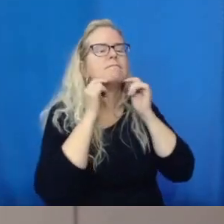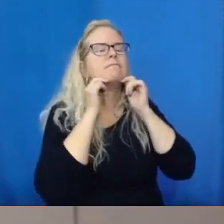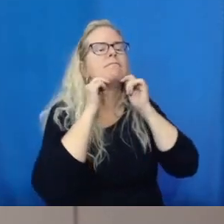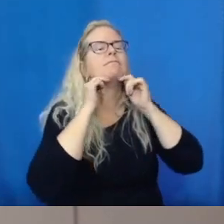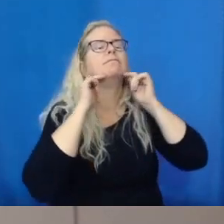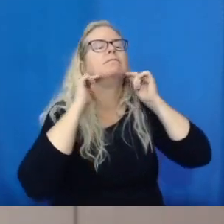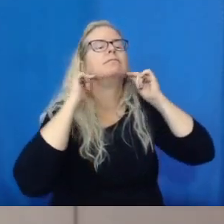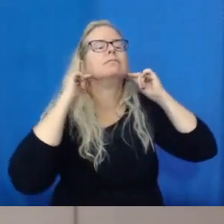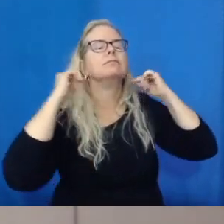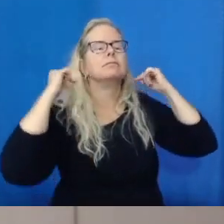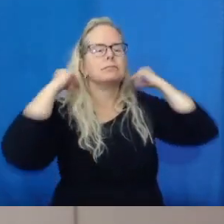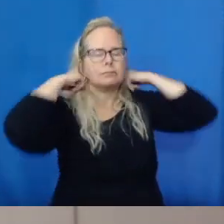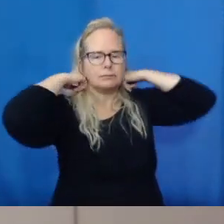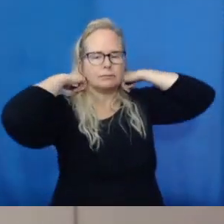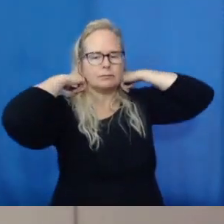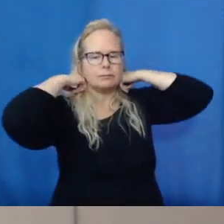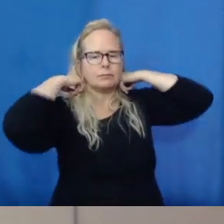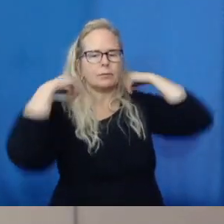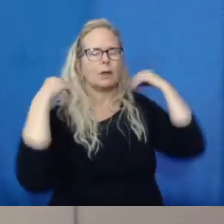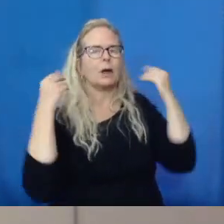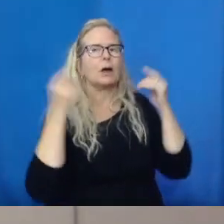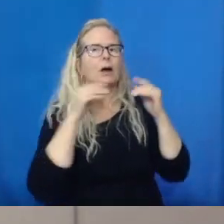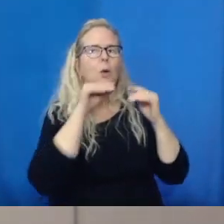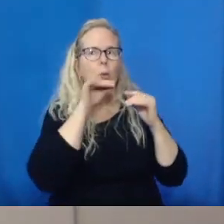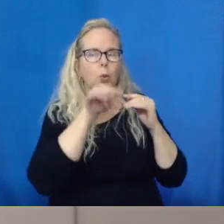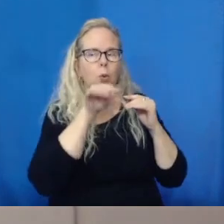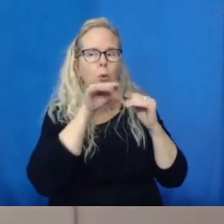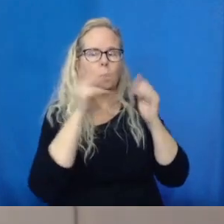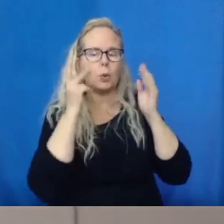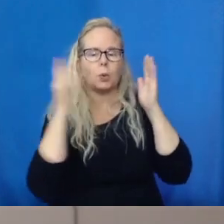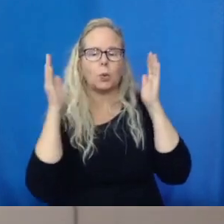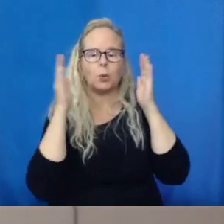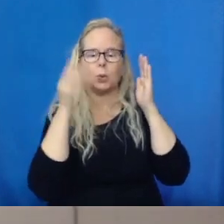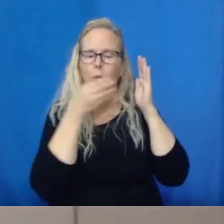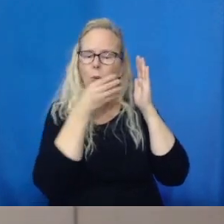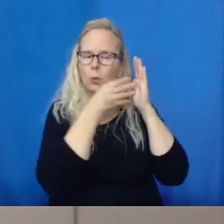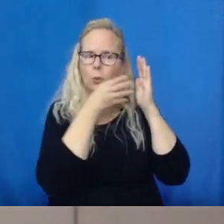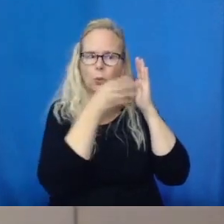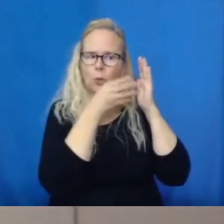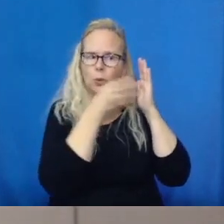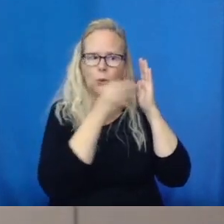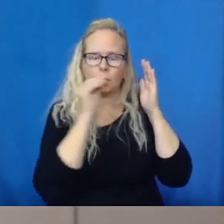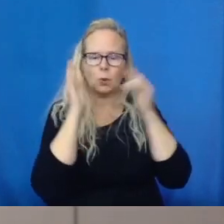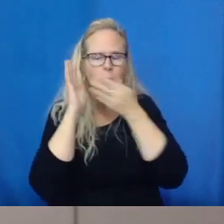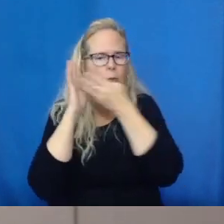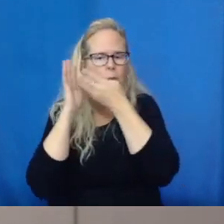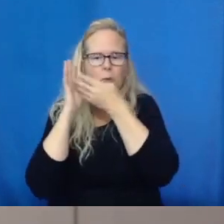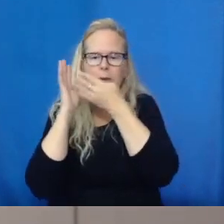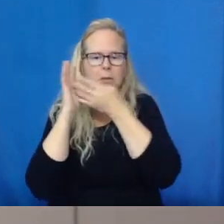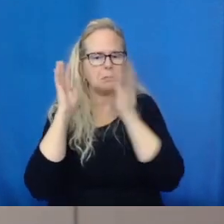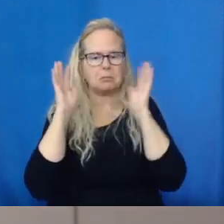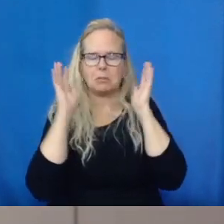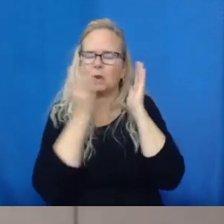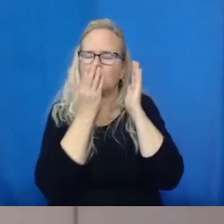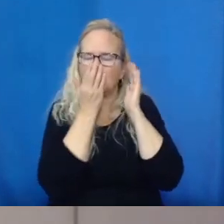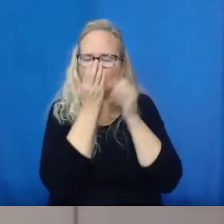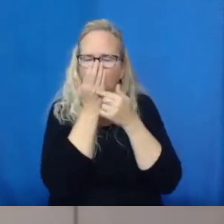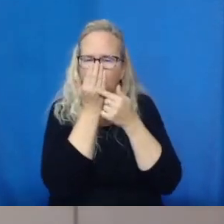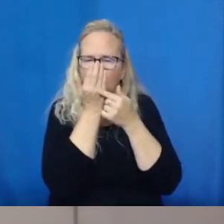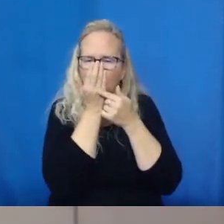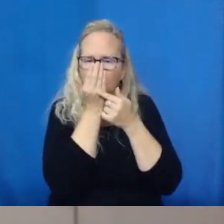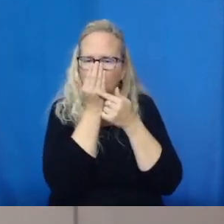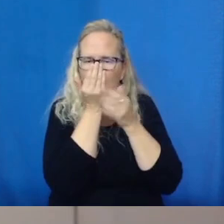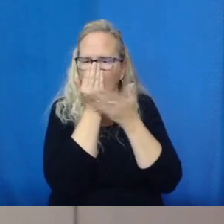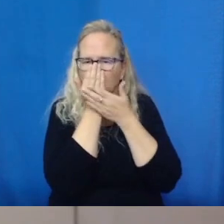leak. I could even do an actual seal check. So what I do is cut my hands over my mouth like this. Inhale in and